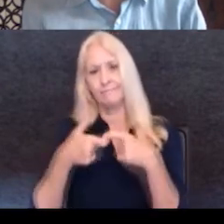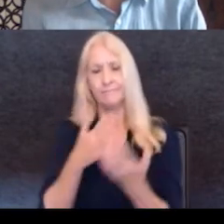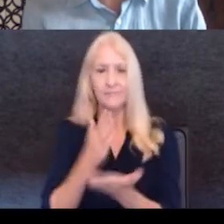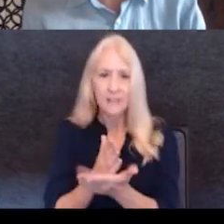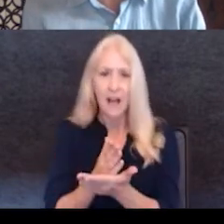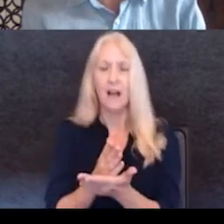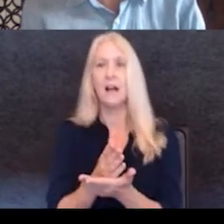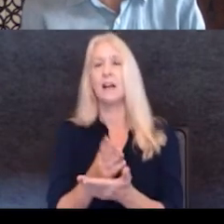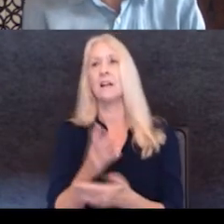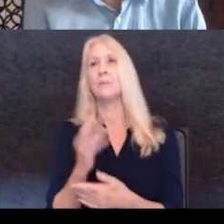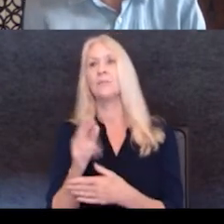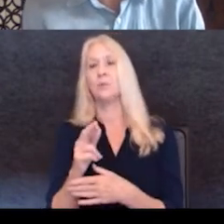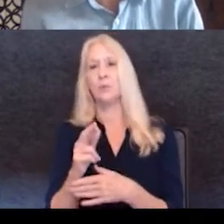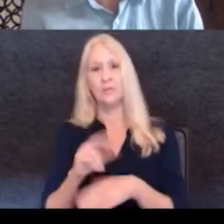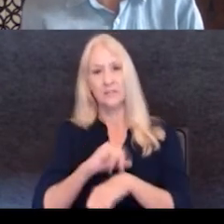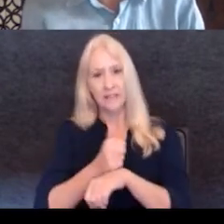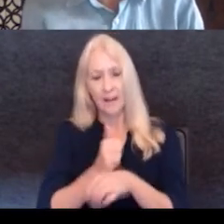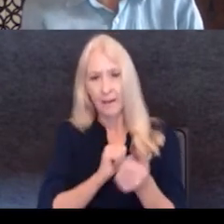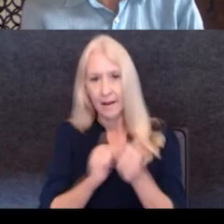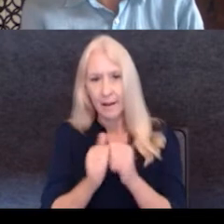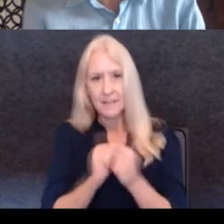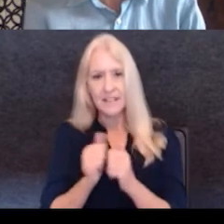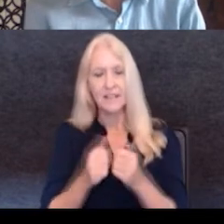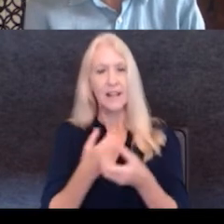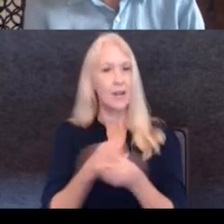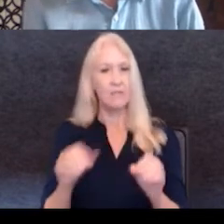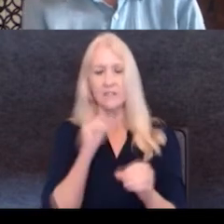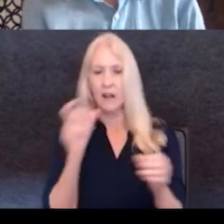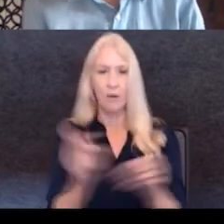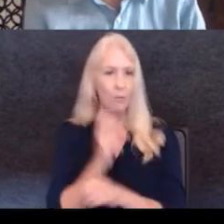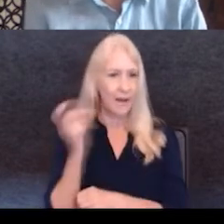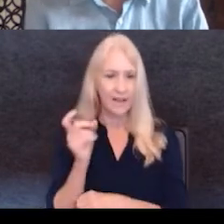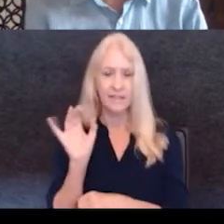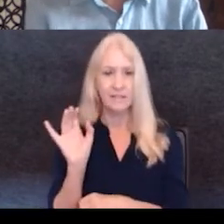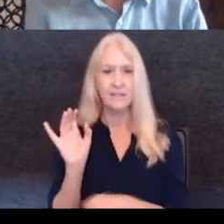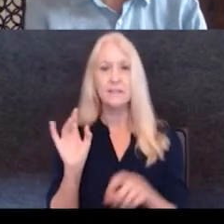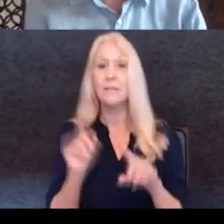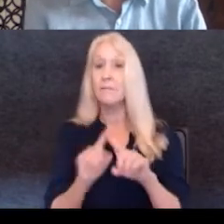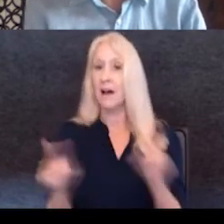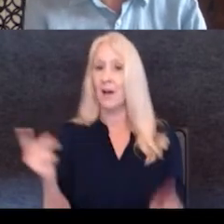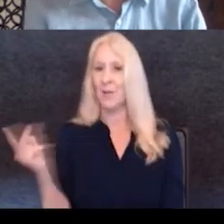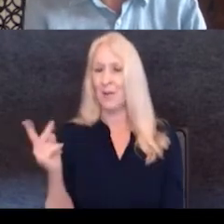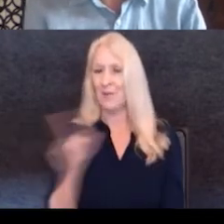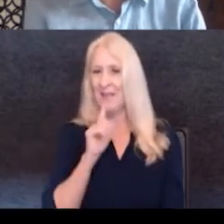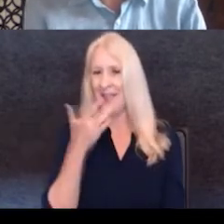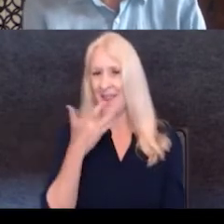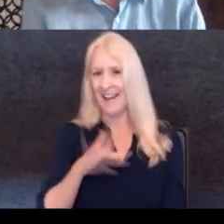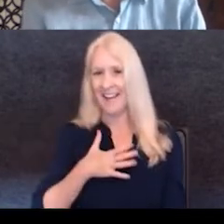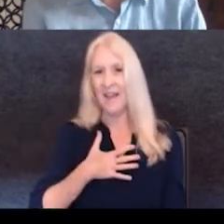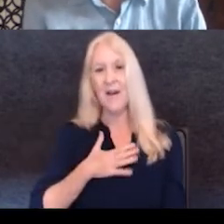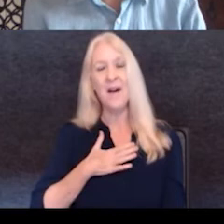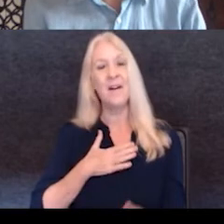just put on competitions that the office doesn't win or something to this extent. And we just got very lucky that the project we worked on